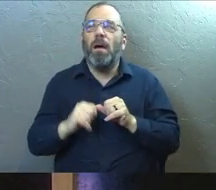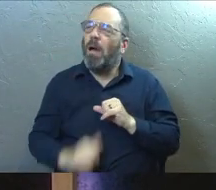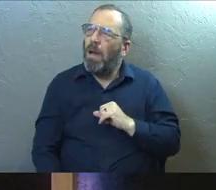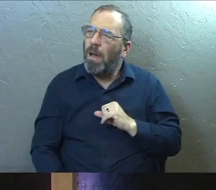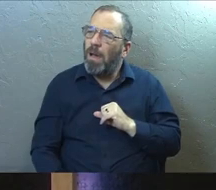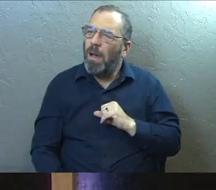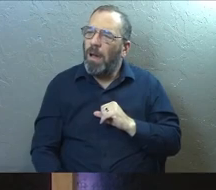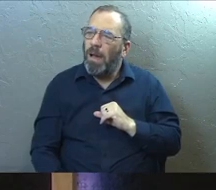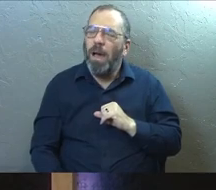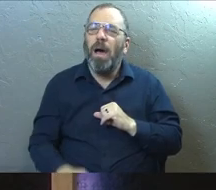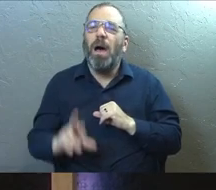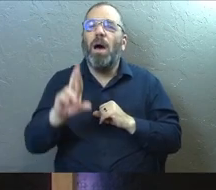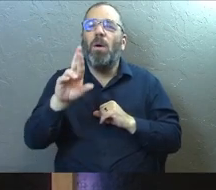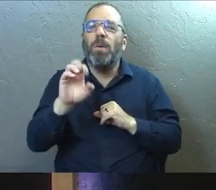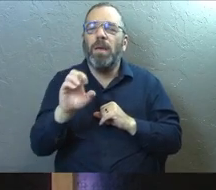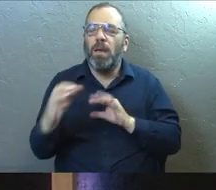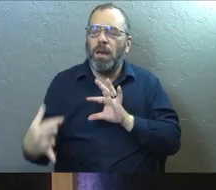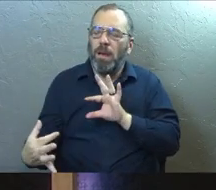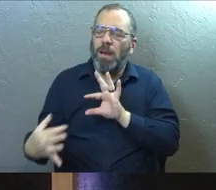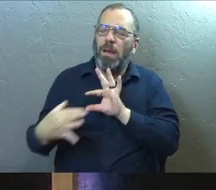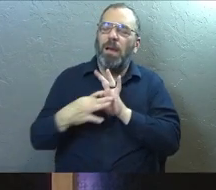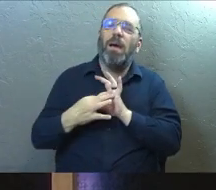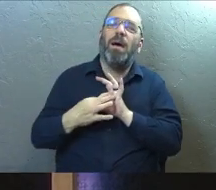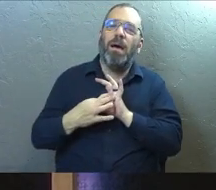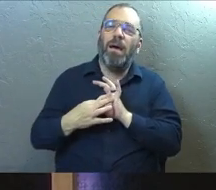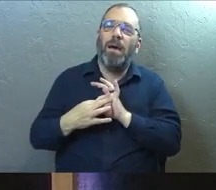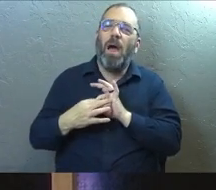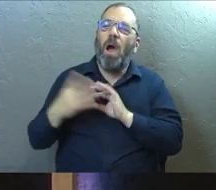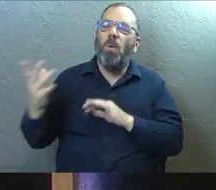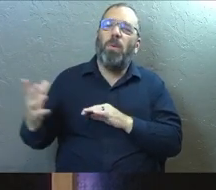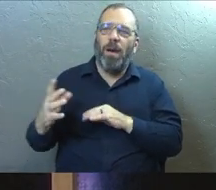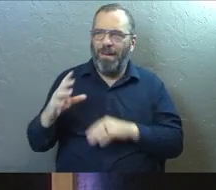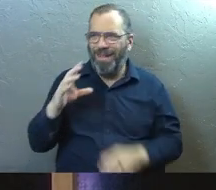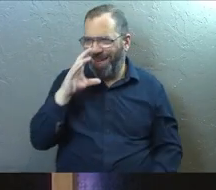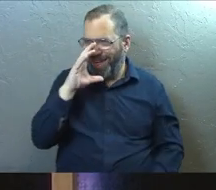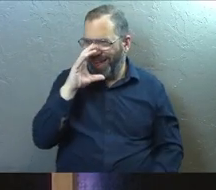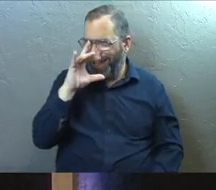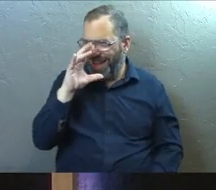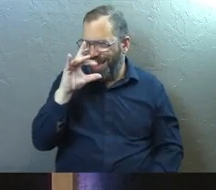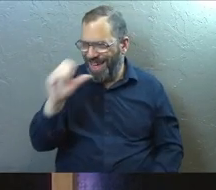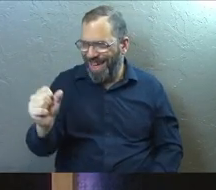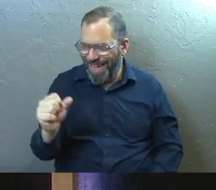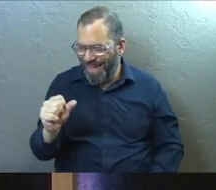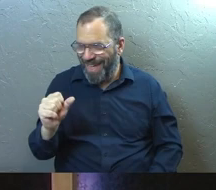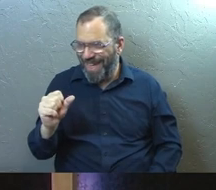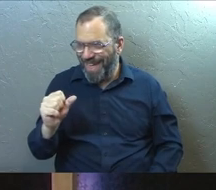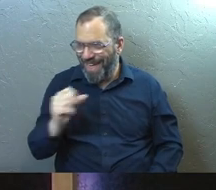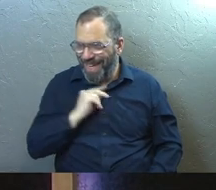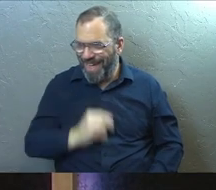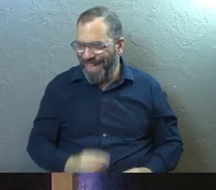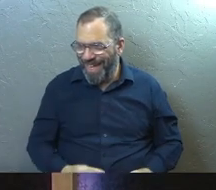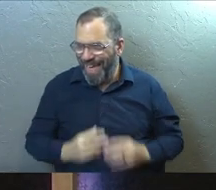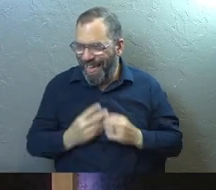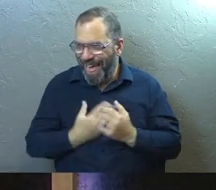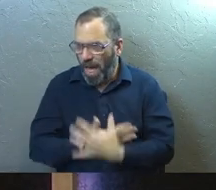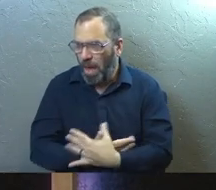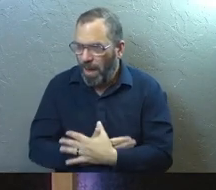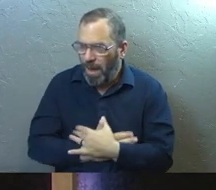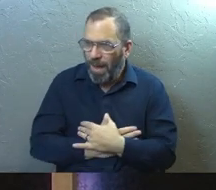You need to reacquaint yourself with what caught your attention and sent you that thrill, yeah?